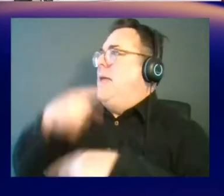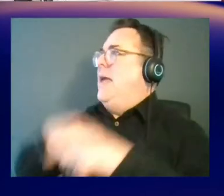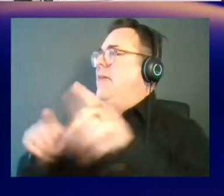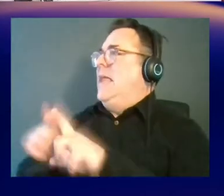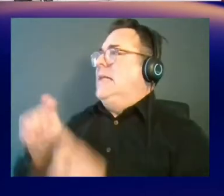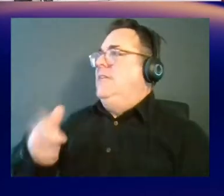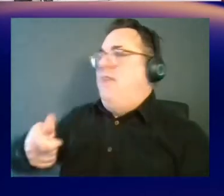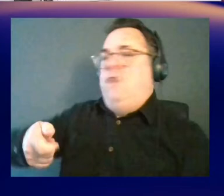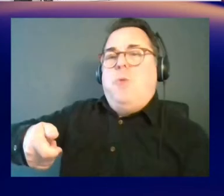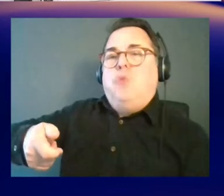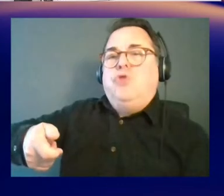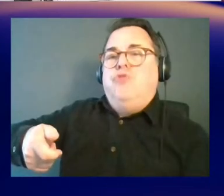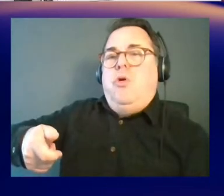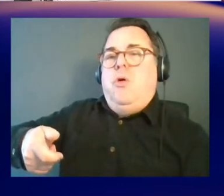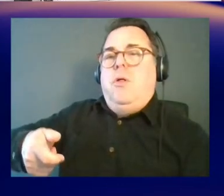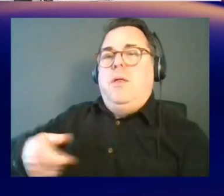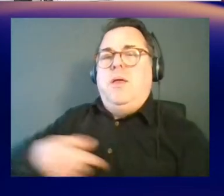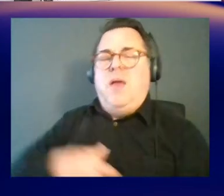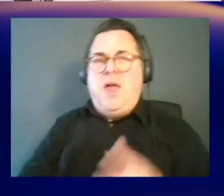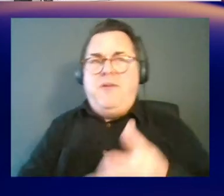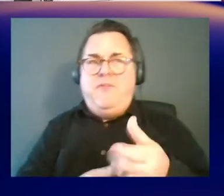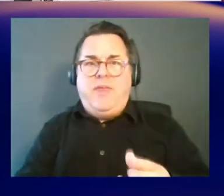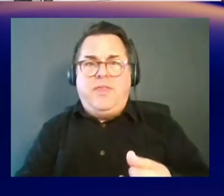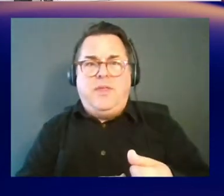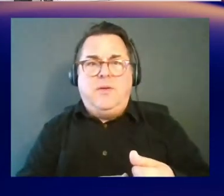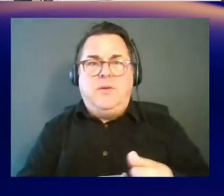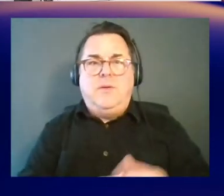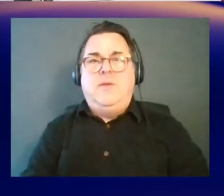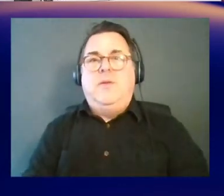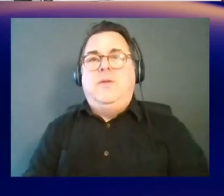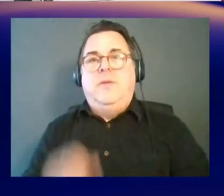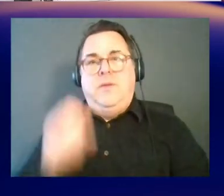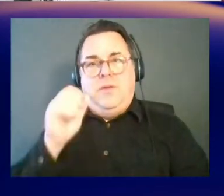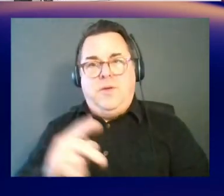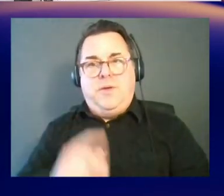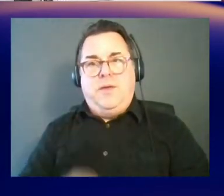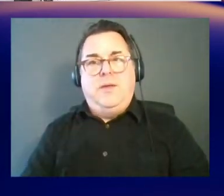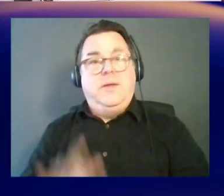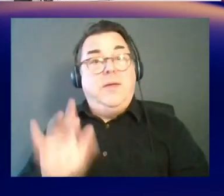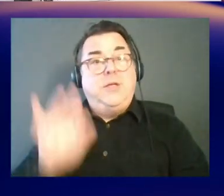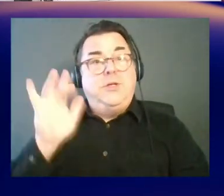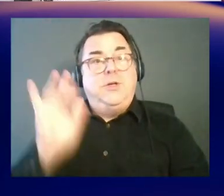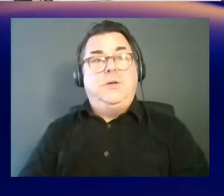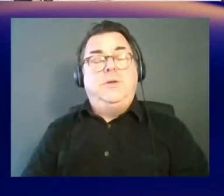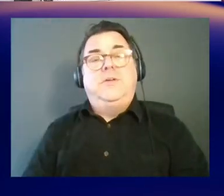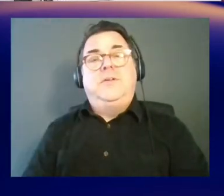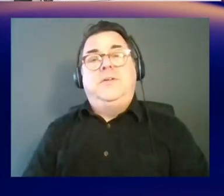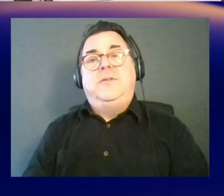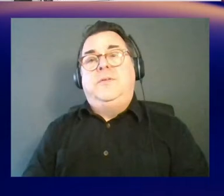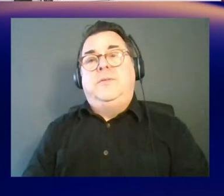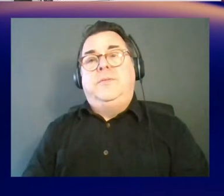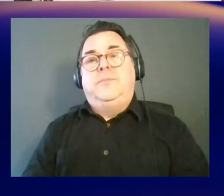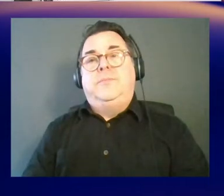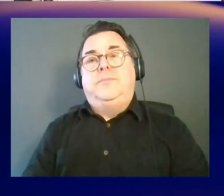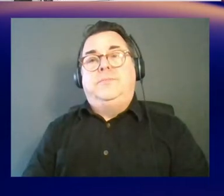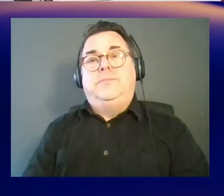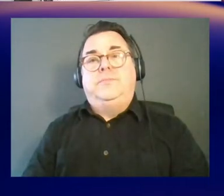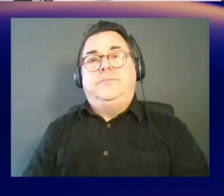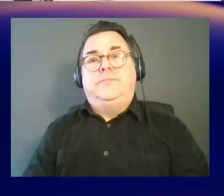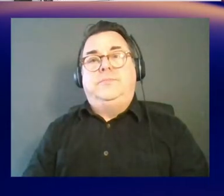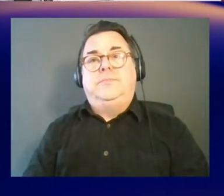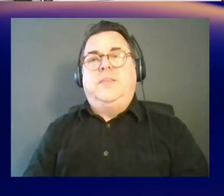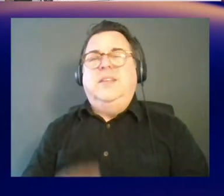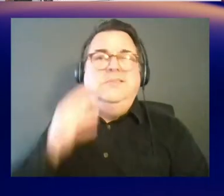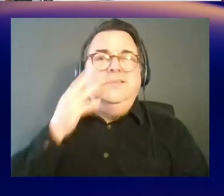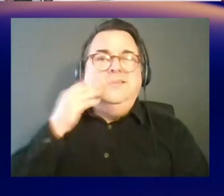All You're doing great, Steve. I've got faith in you. All right. Off we go. Press enter. Press enter. That bit I've got. Yes.